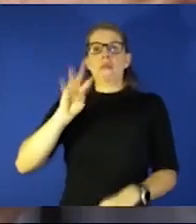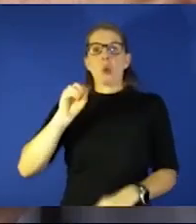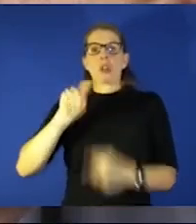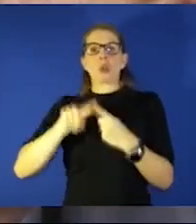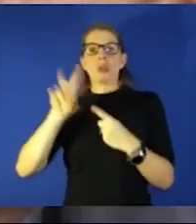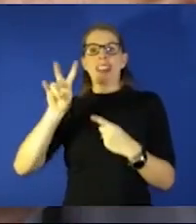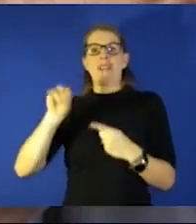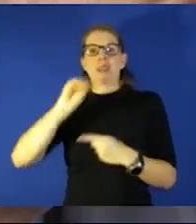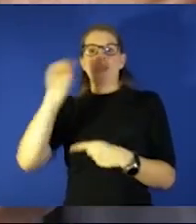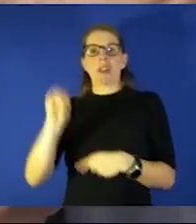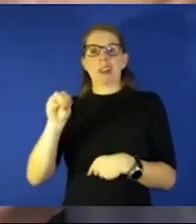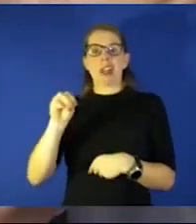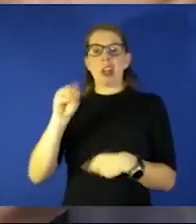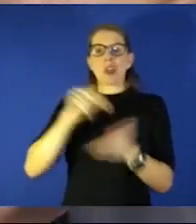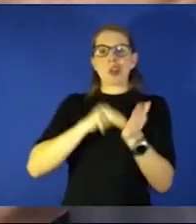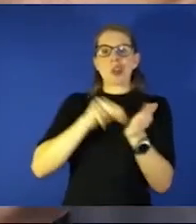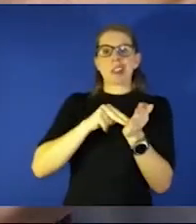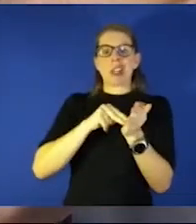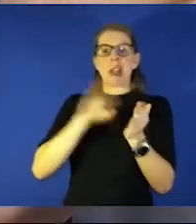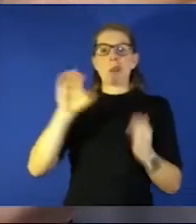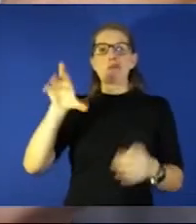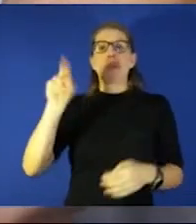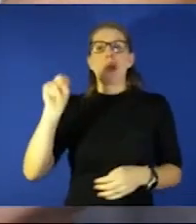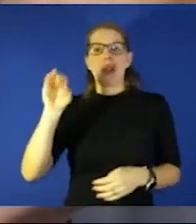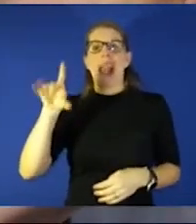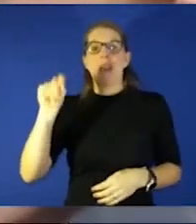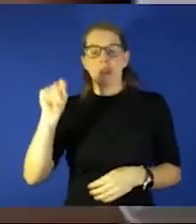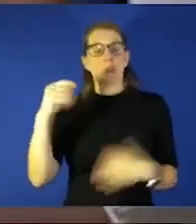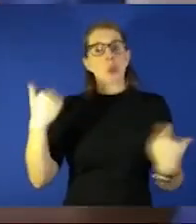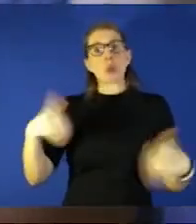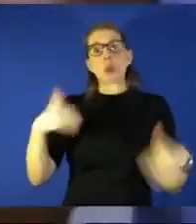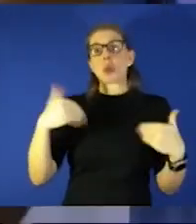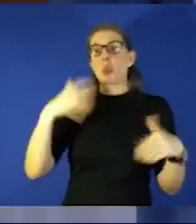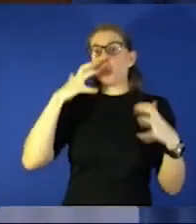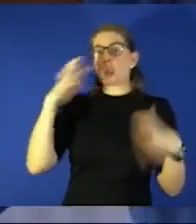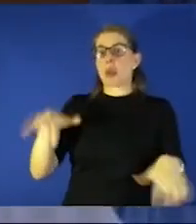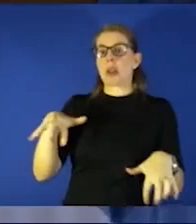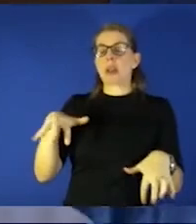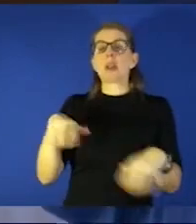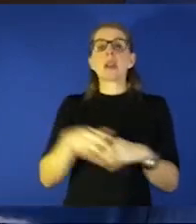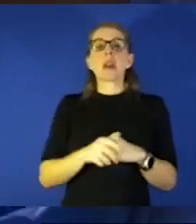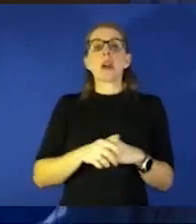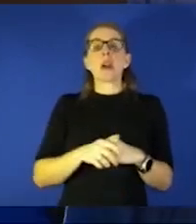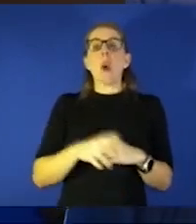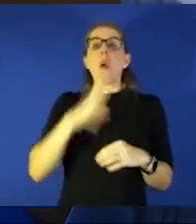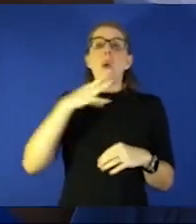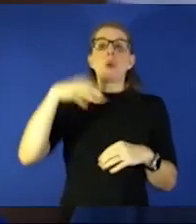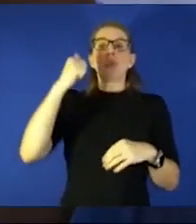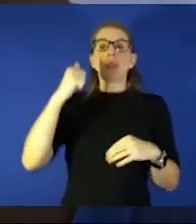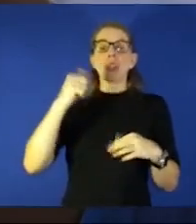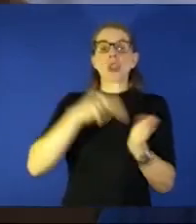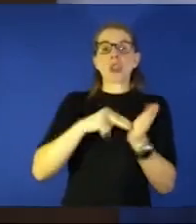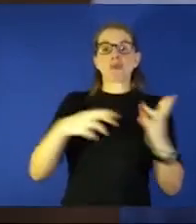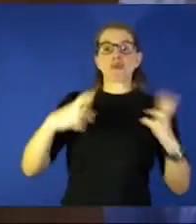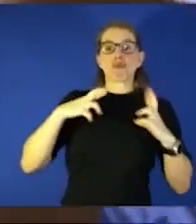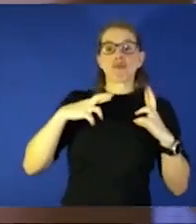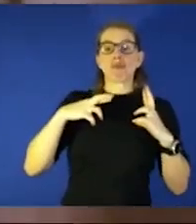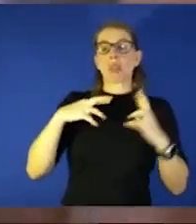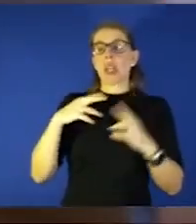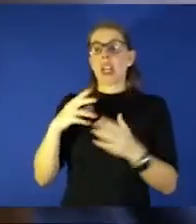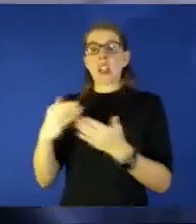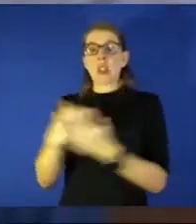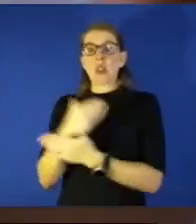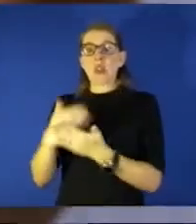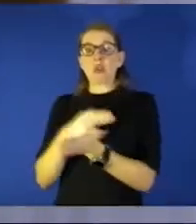is particularly alarming with many nurses retiring early and younger nurses leaving the profession there are turnover rates between 30 percent